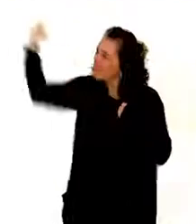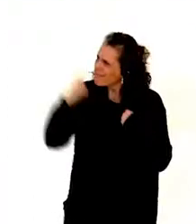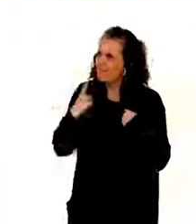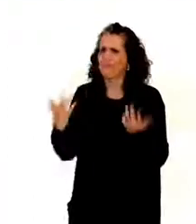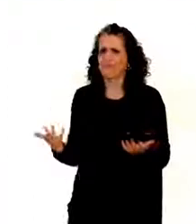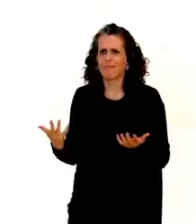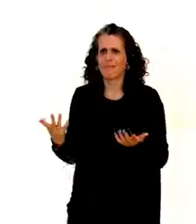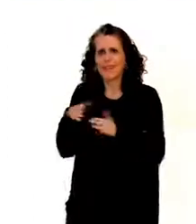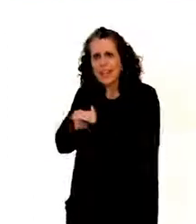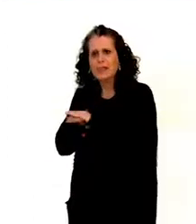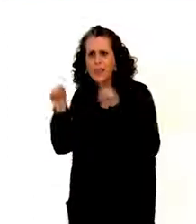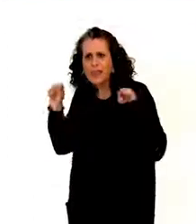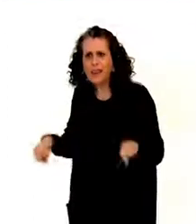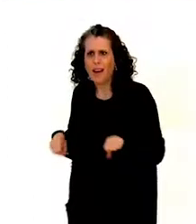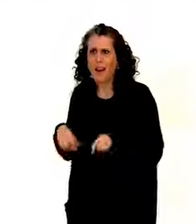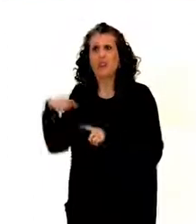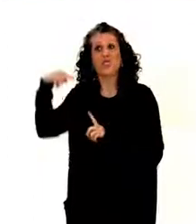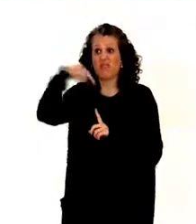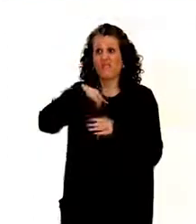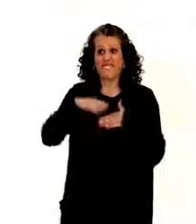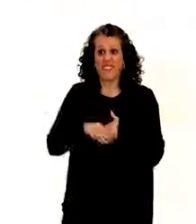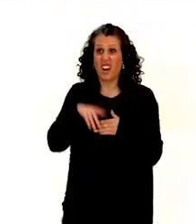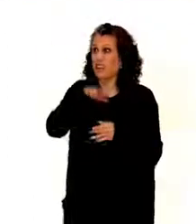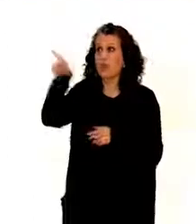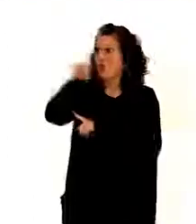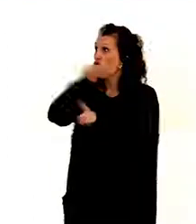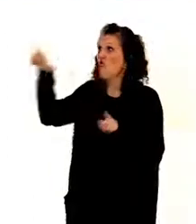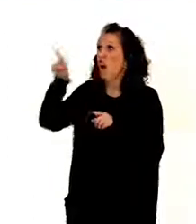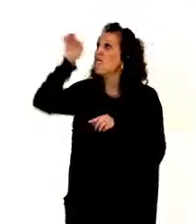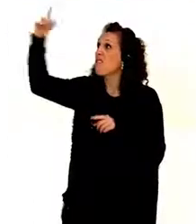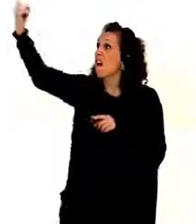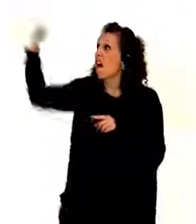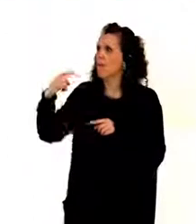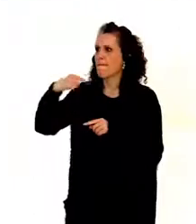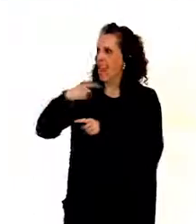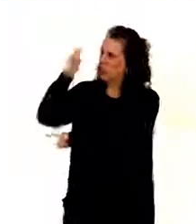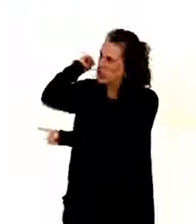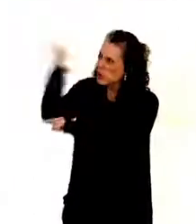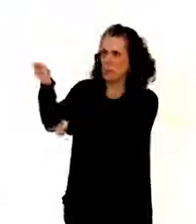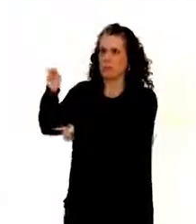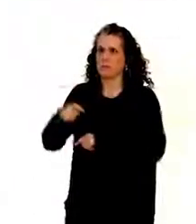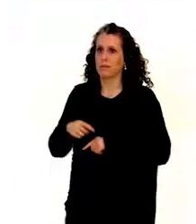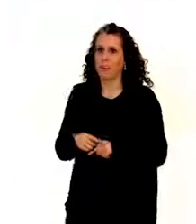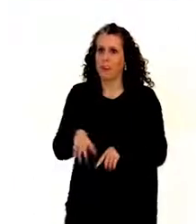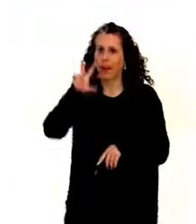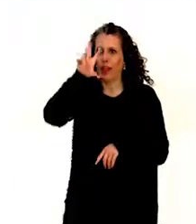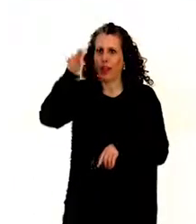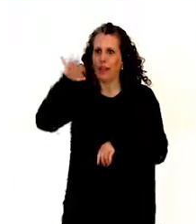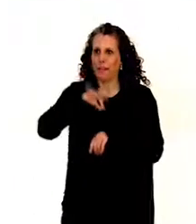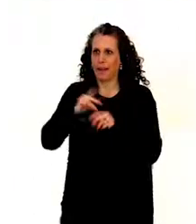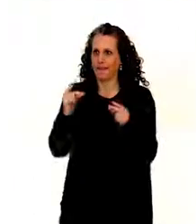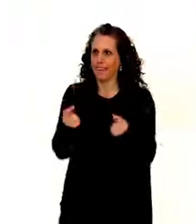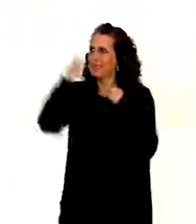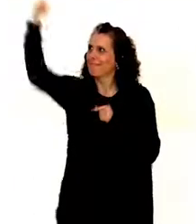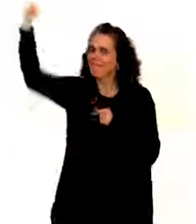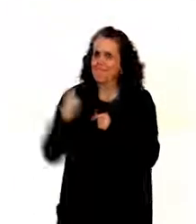some of the clerks from the office downstairs, I will sue you. And within half an hour, the clerk was down in the lobby. And